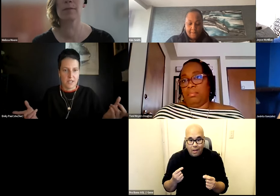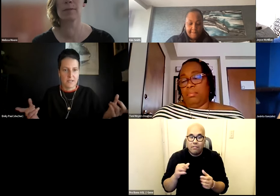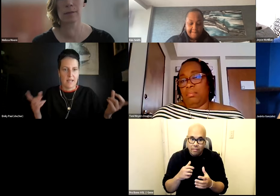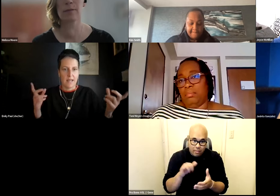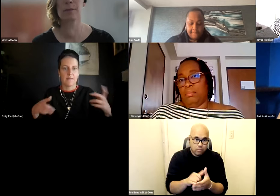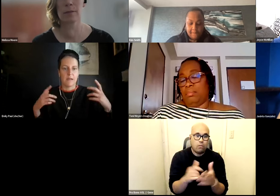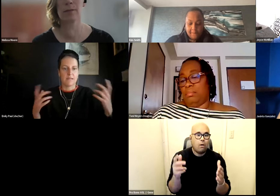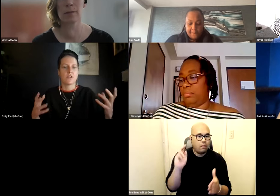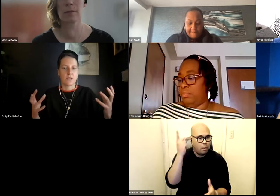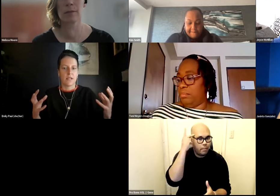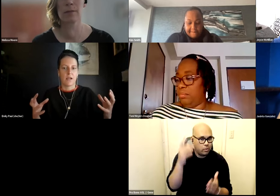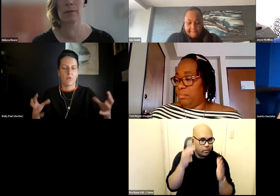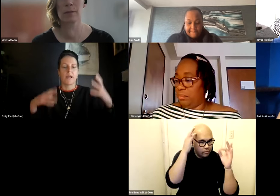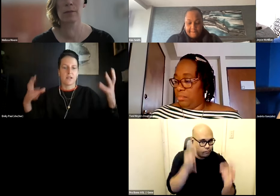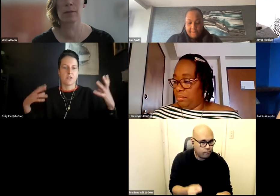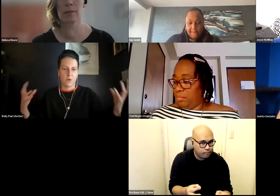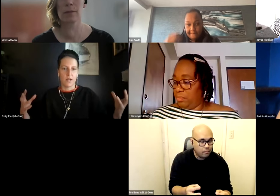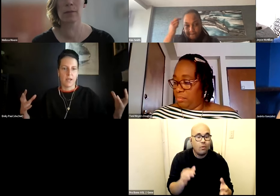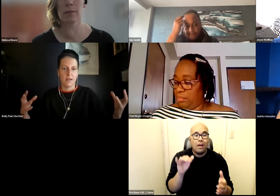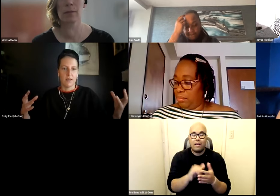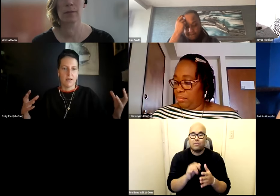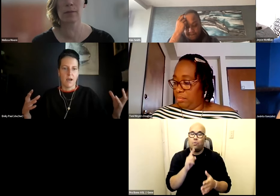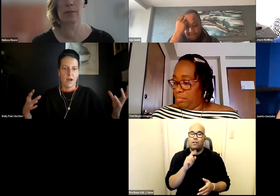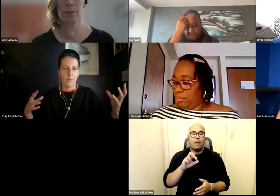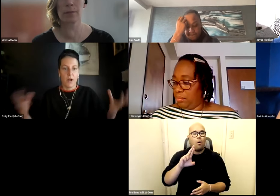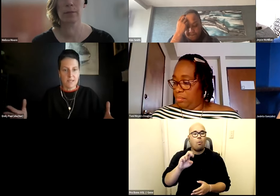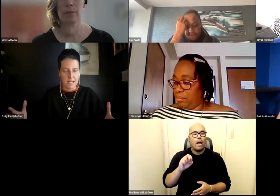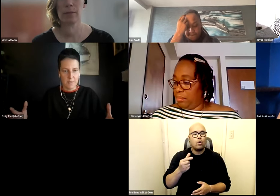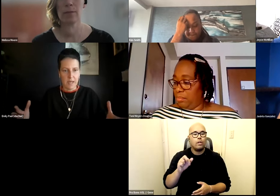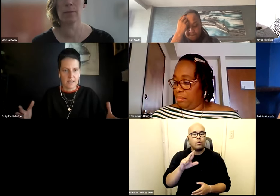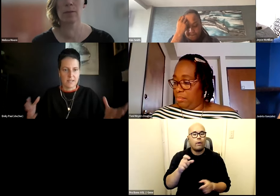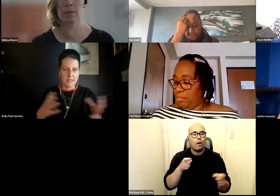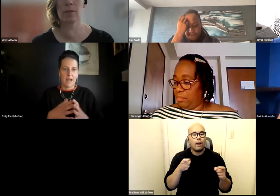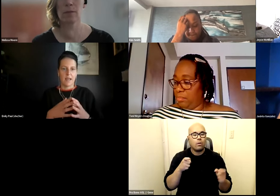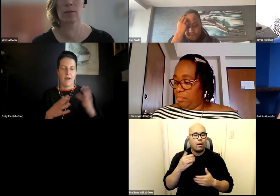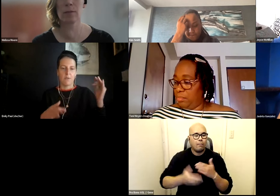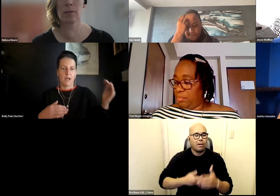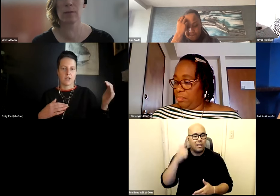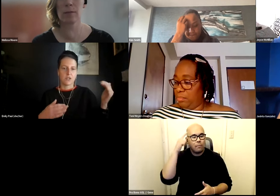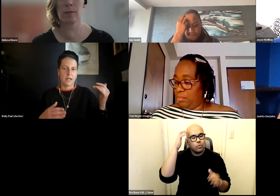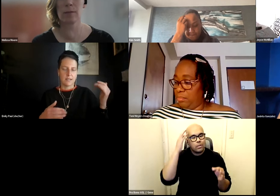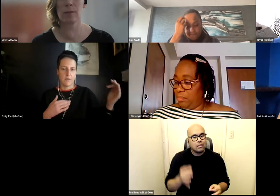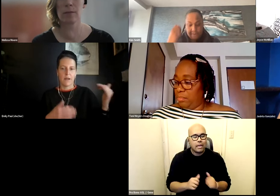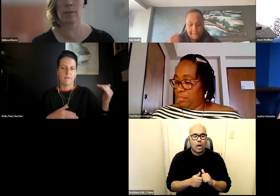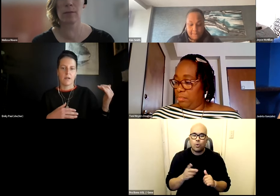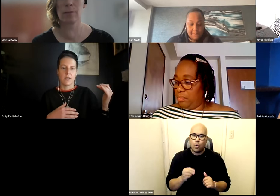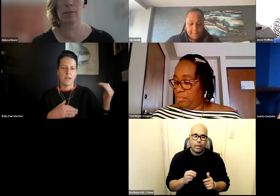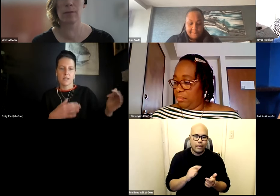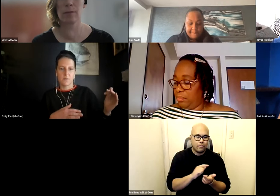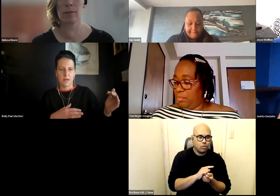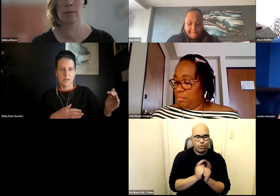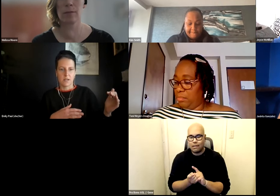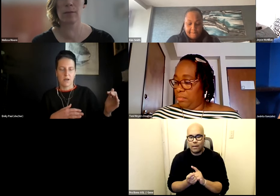decisions and that's essentially like a regulatory um process because it's deciding how do we actually translate whatever